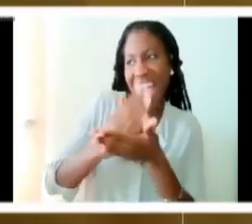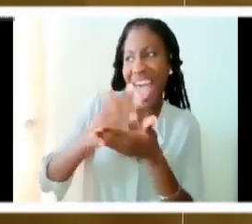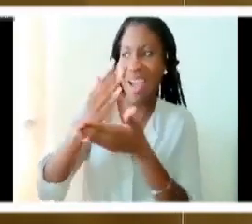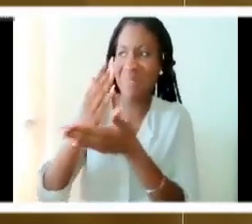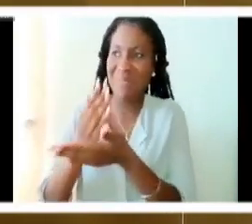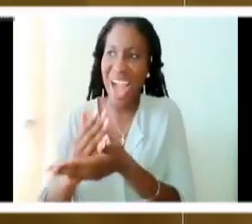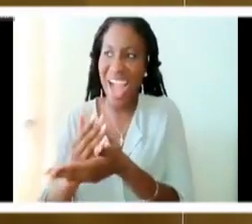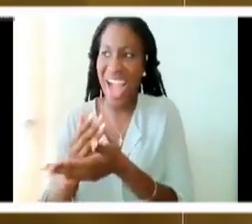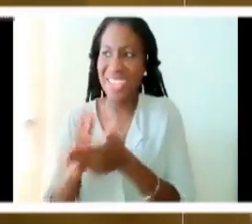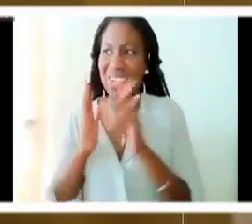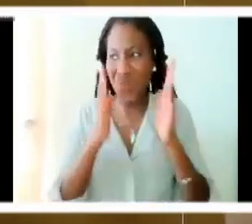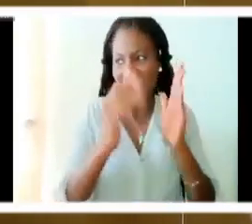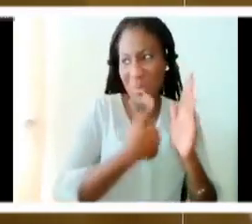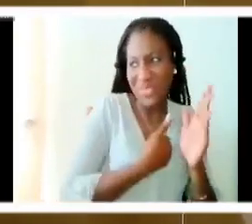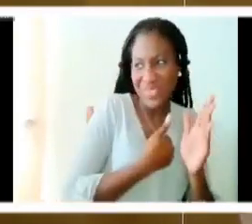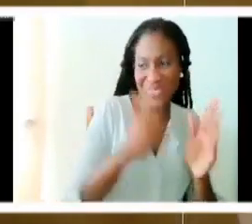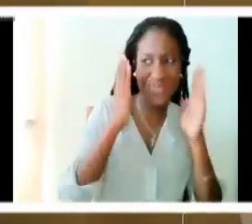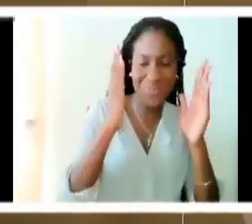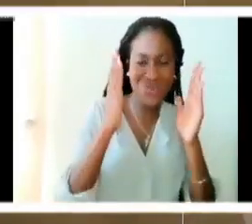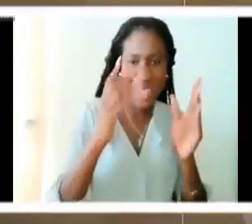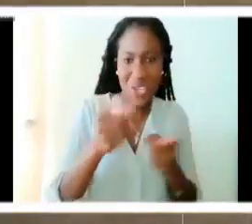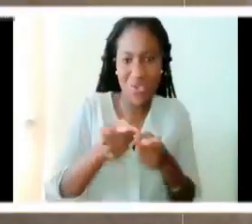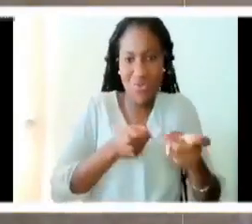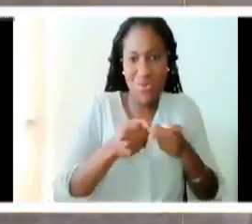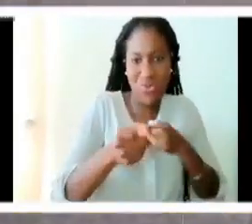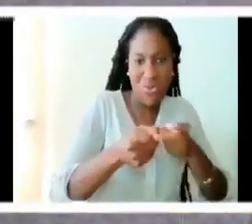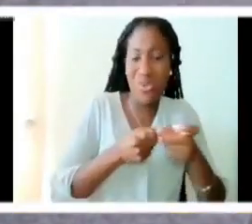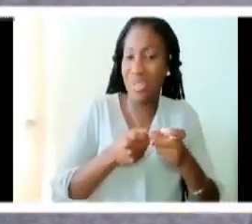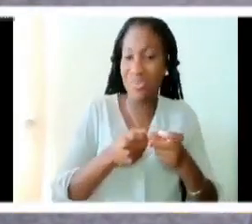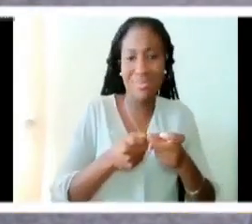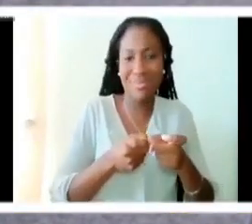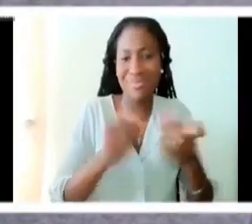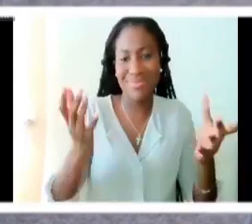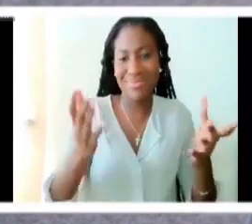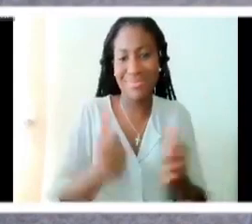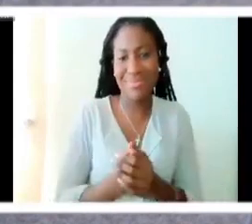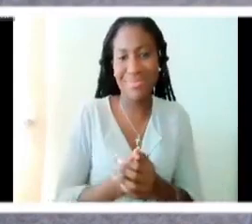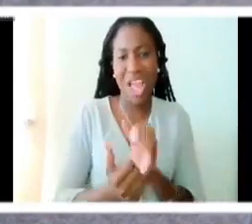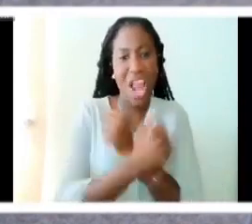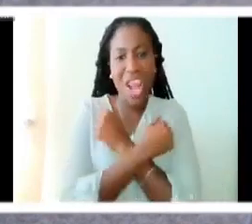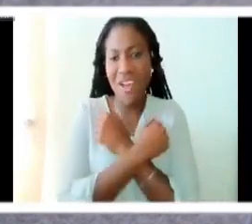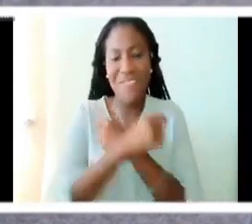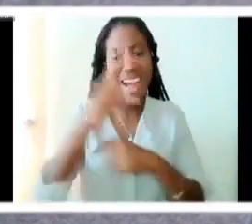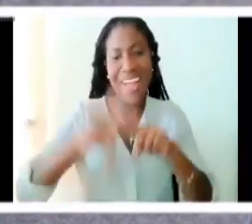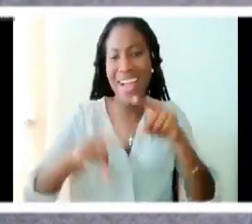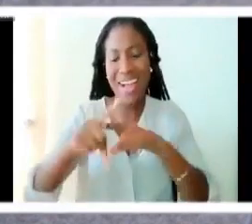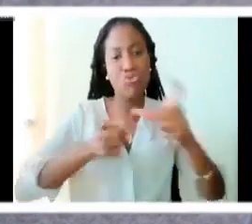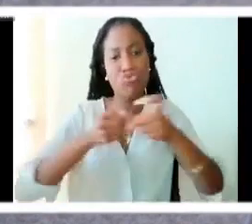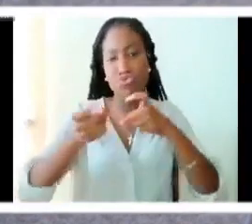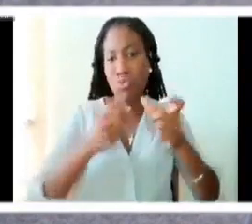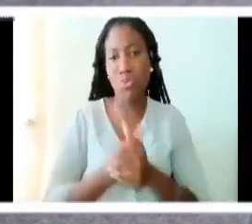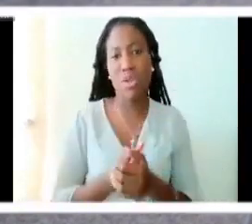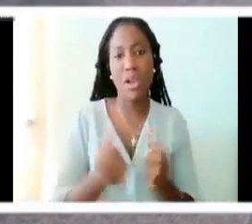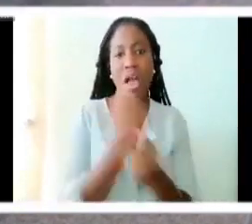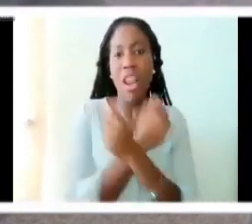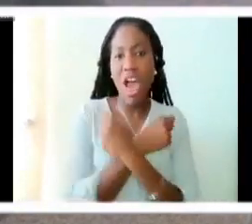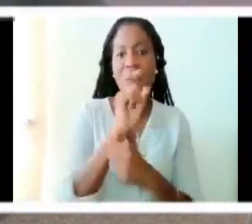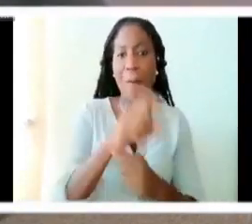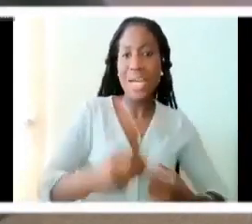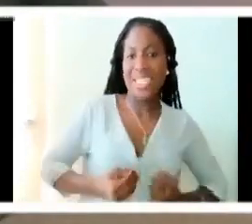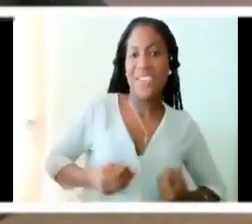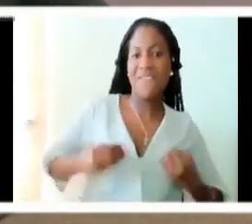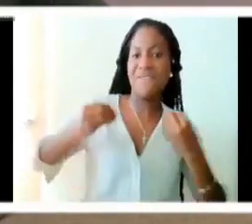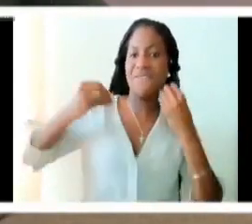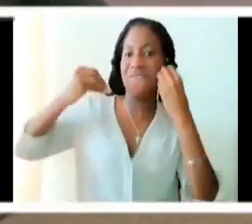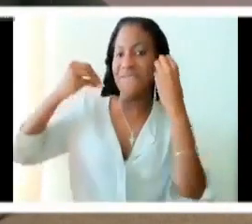and sisters love cannot have control. By definition love gives everything to the other by definition.